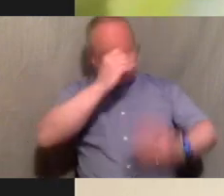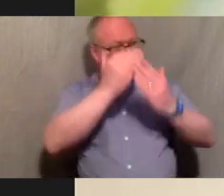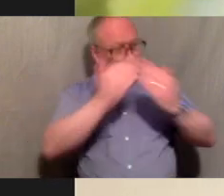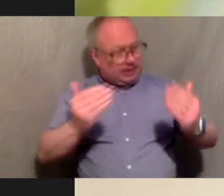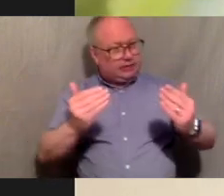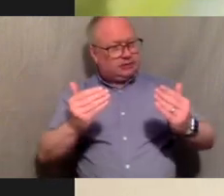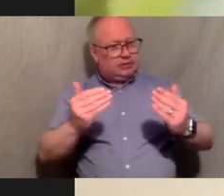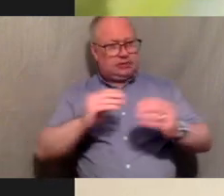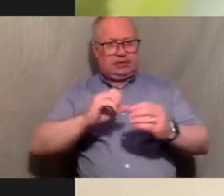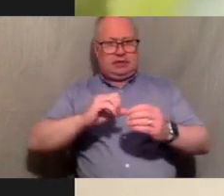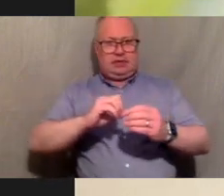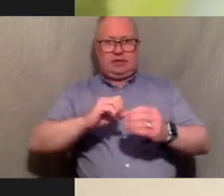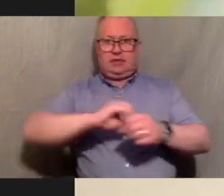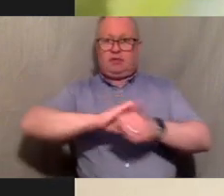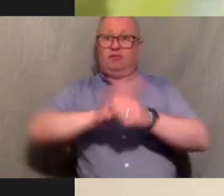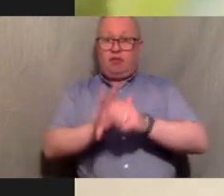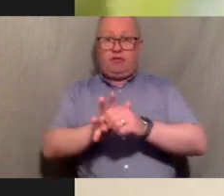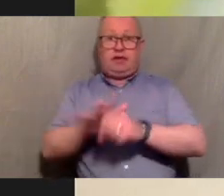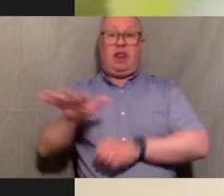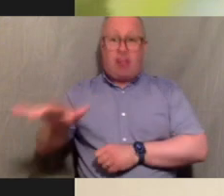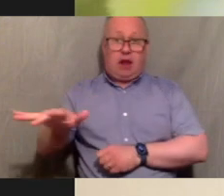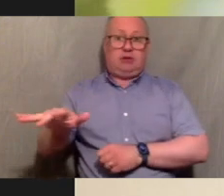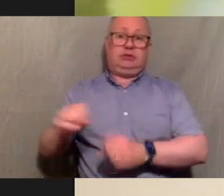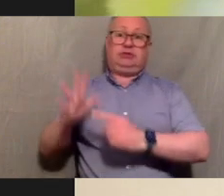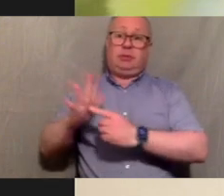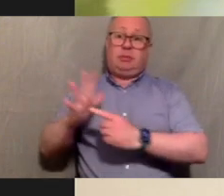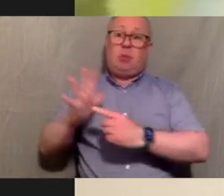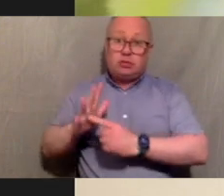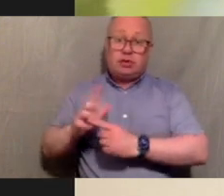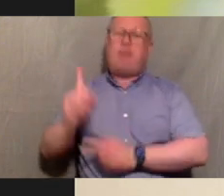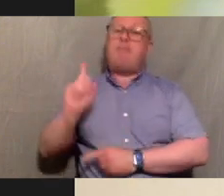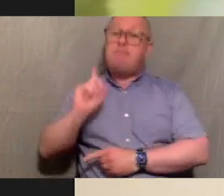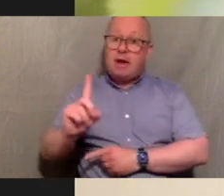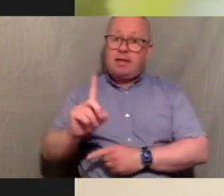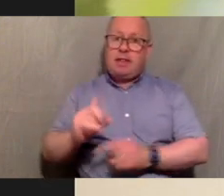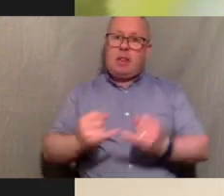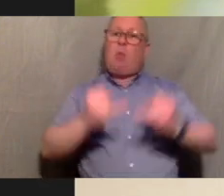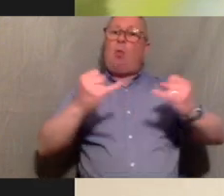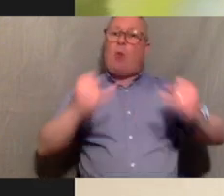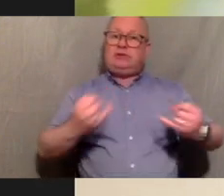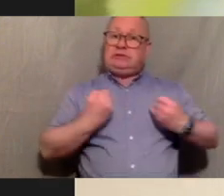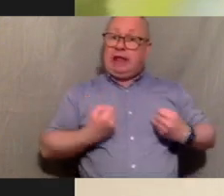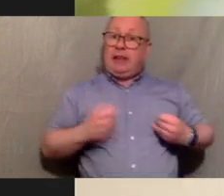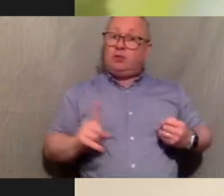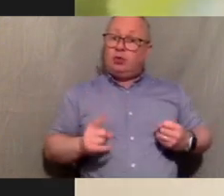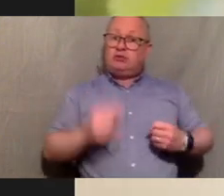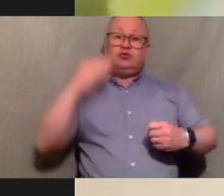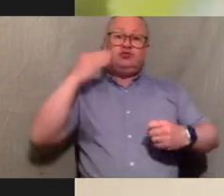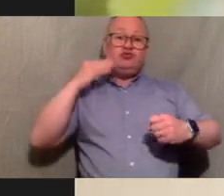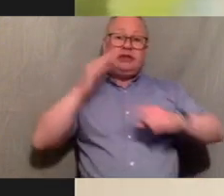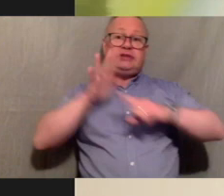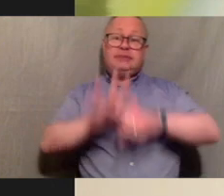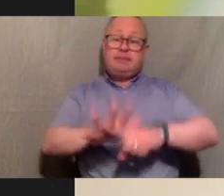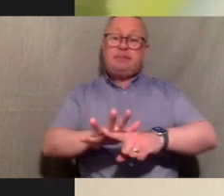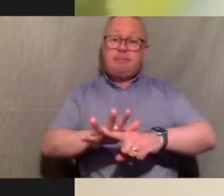pandemic we were there for the much bigger pandemic that is racism and how it occurs um as a group since like prior